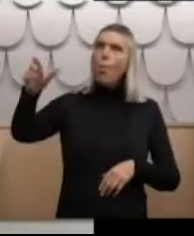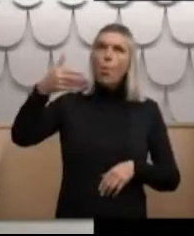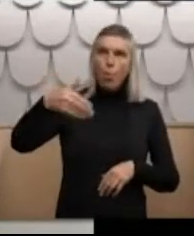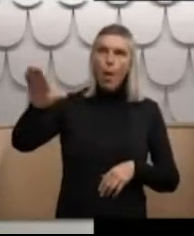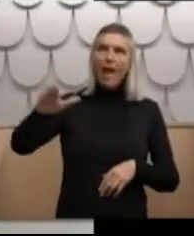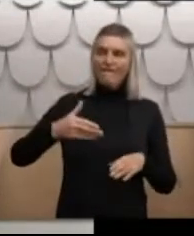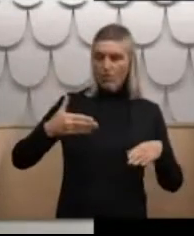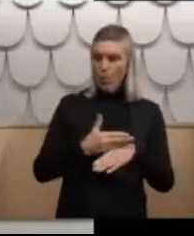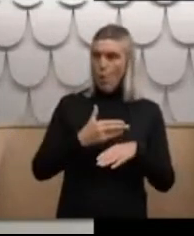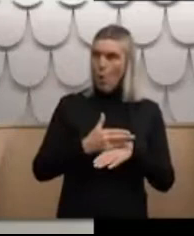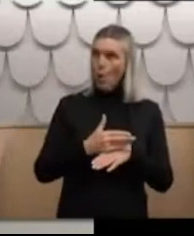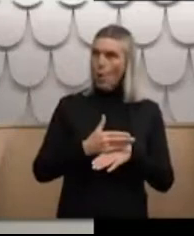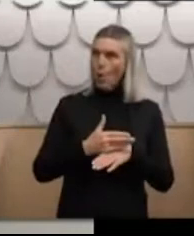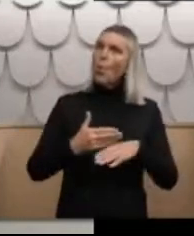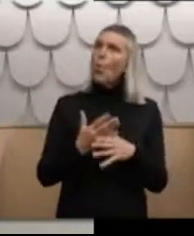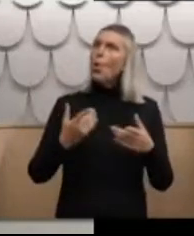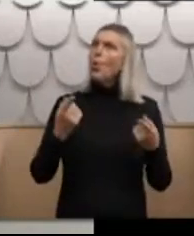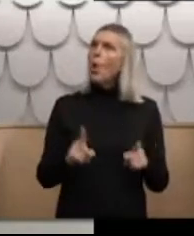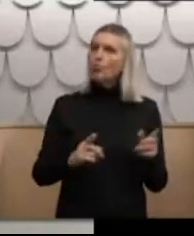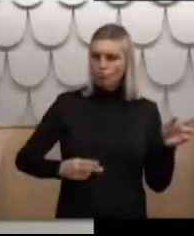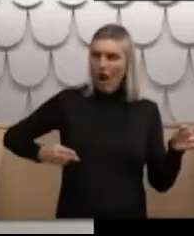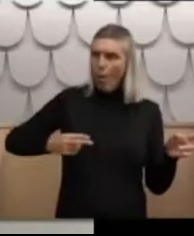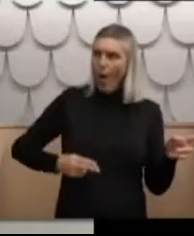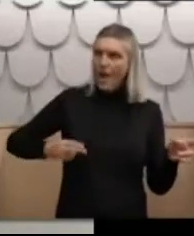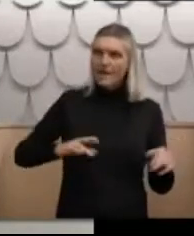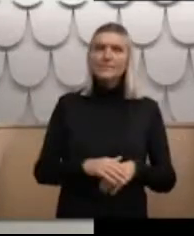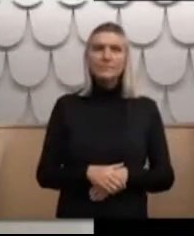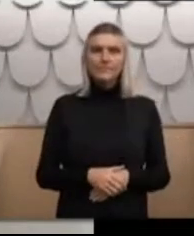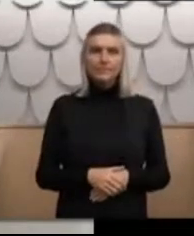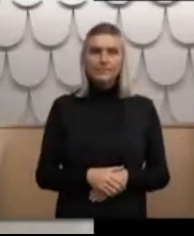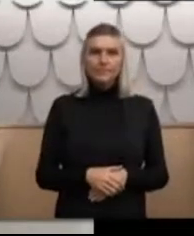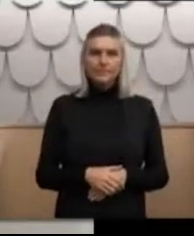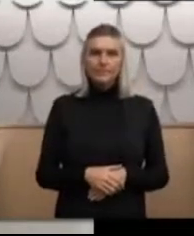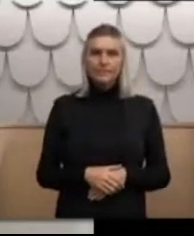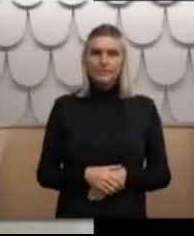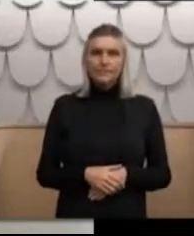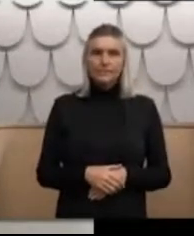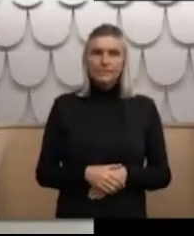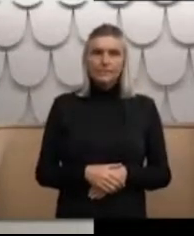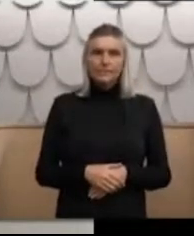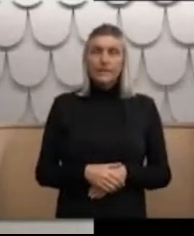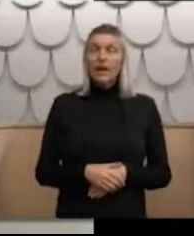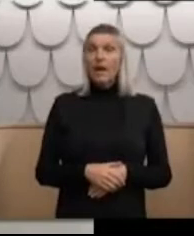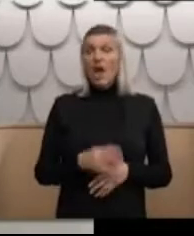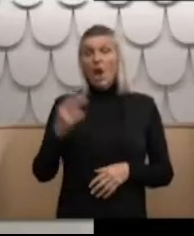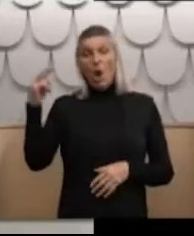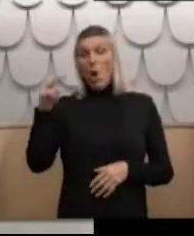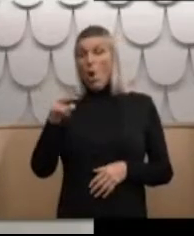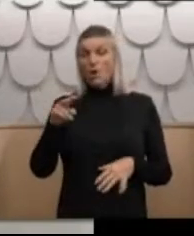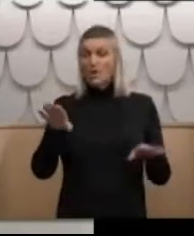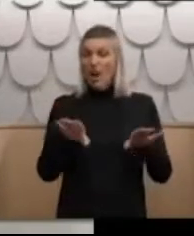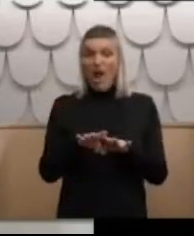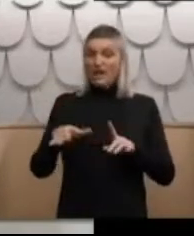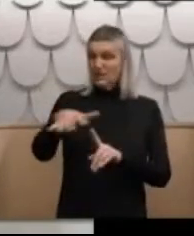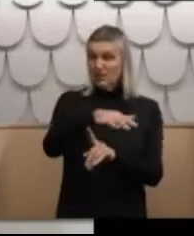whānau. Our life may have seemed impossible to others, but our parents coped. We